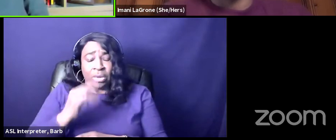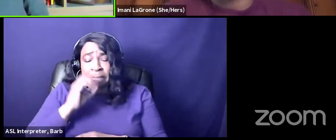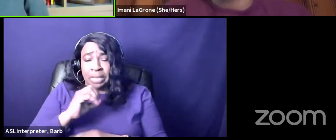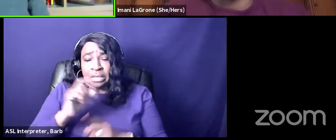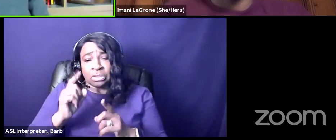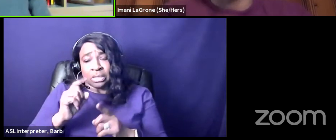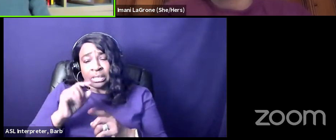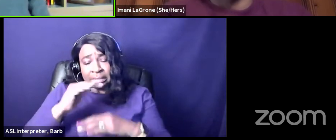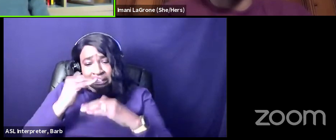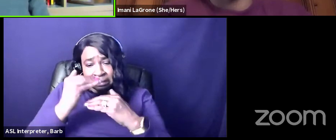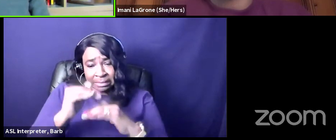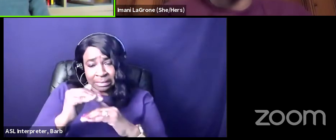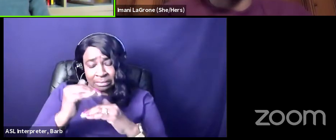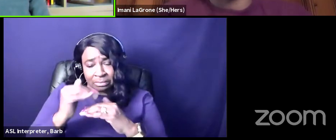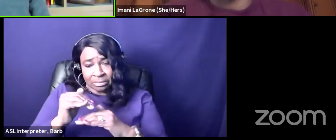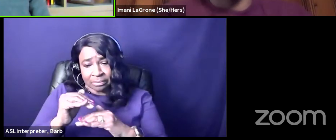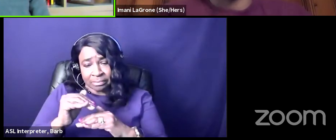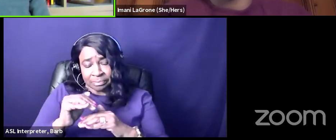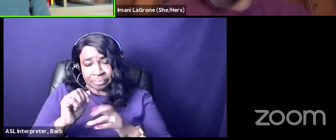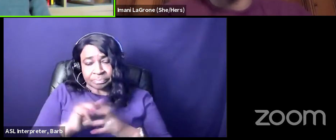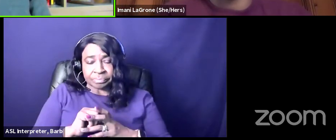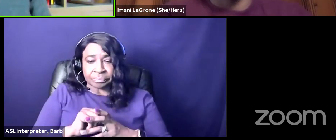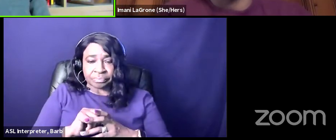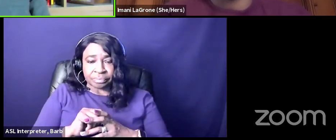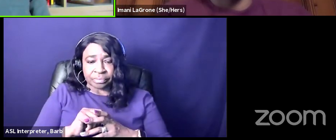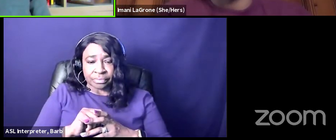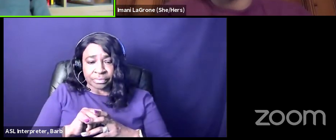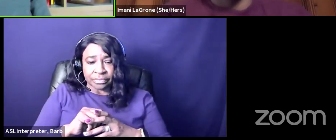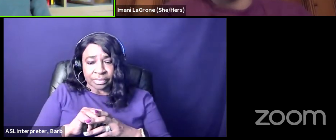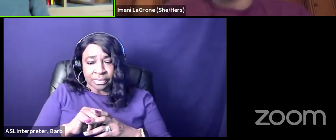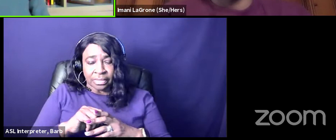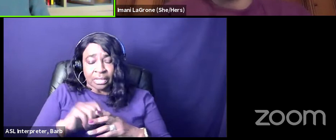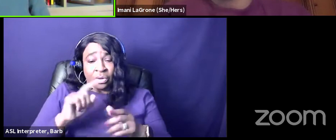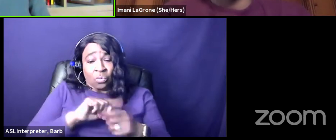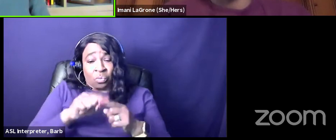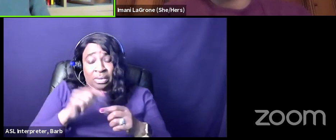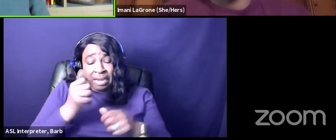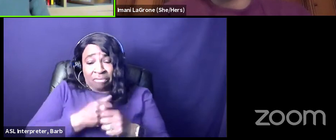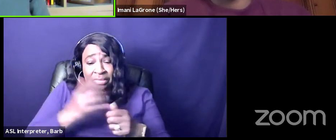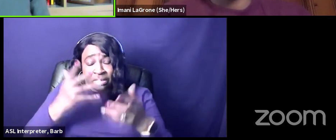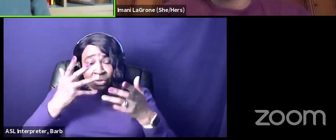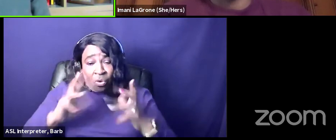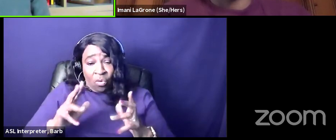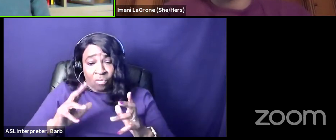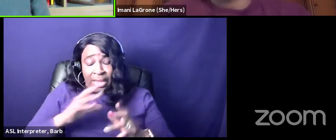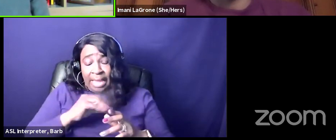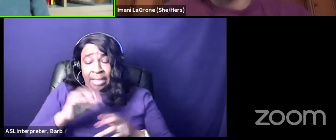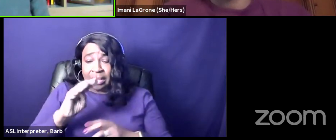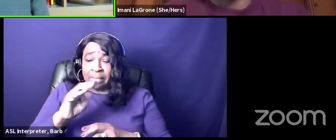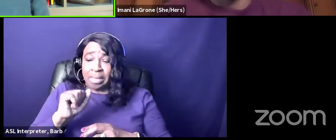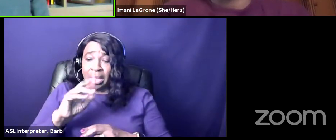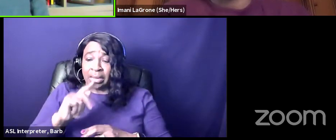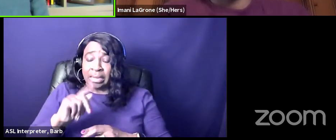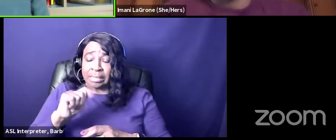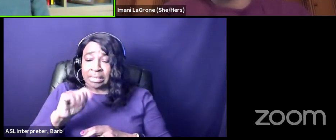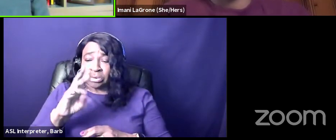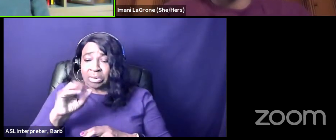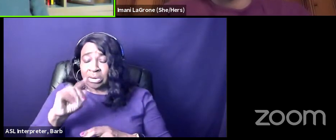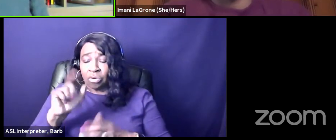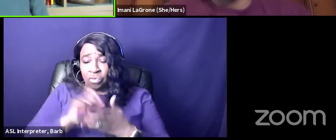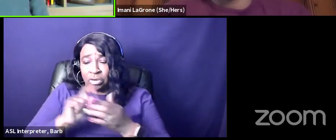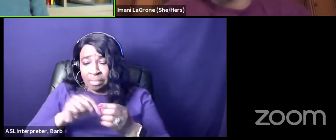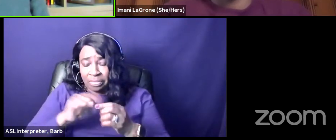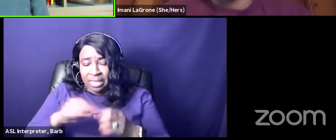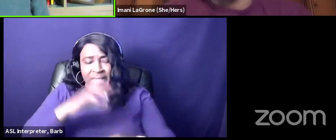because they're the only ones who can make white people at the end of the day so this is in mark twain writes about this so it's this wild powerful